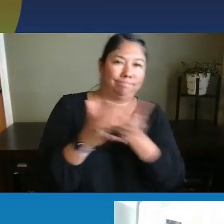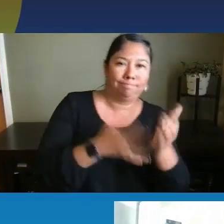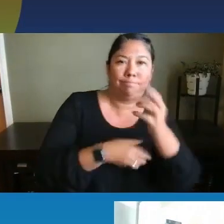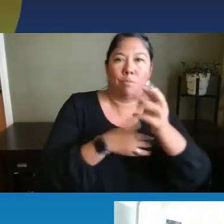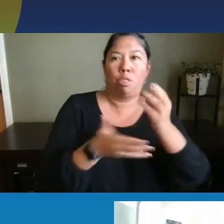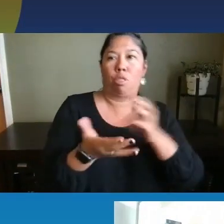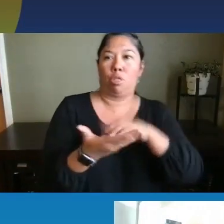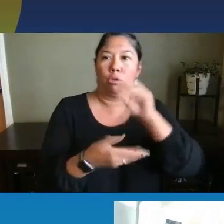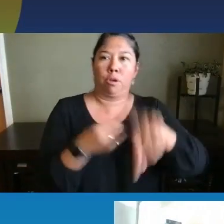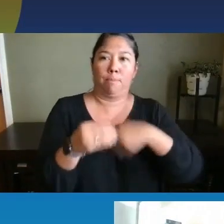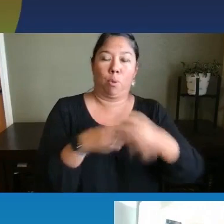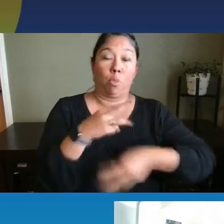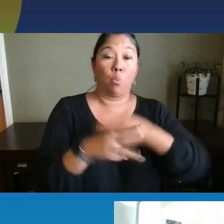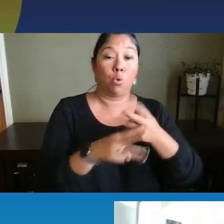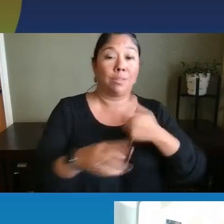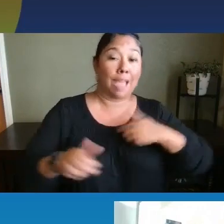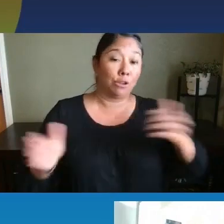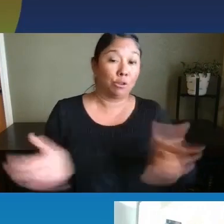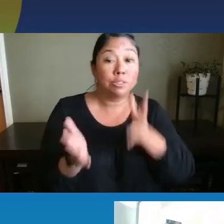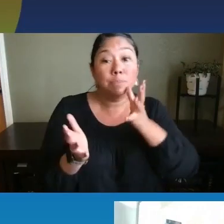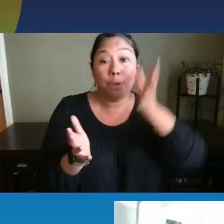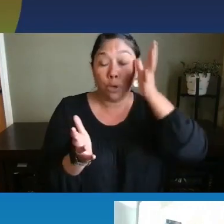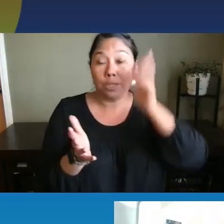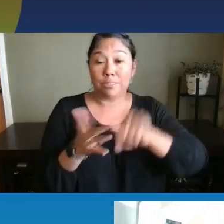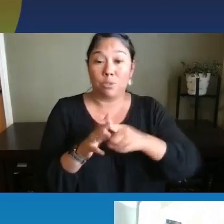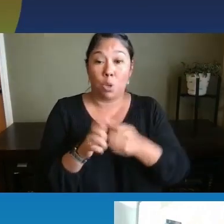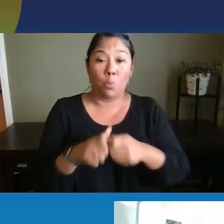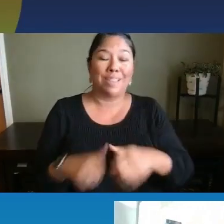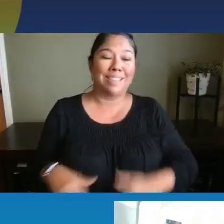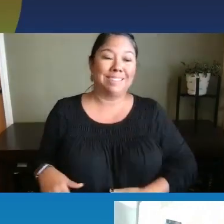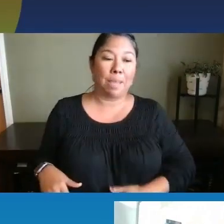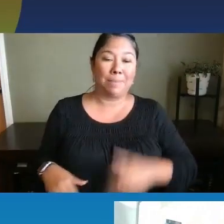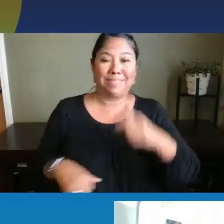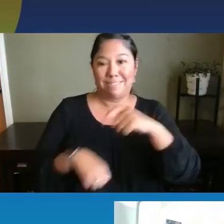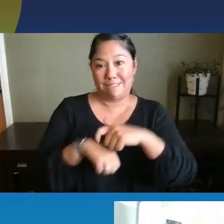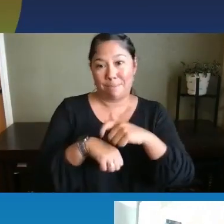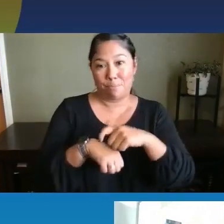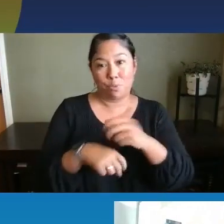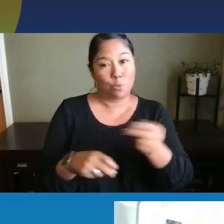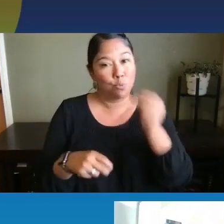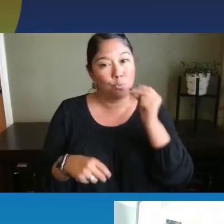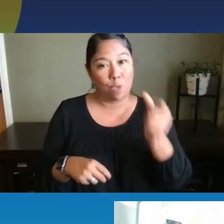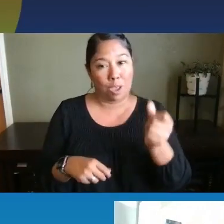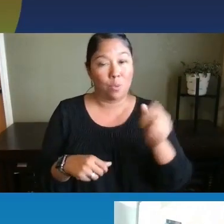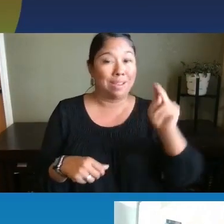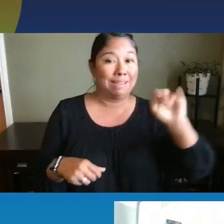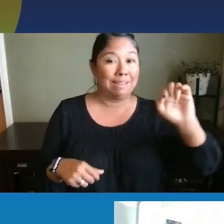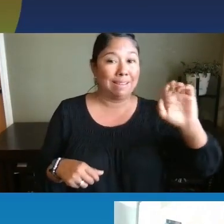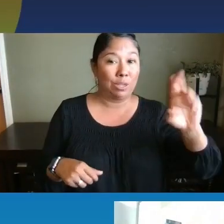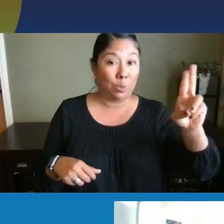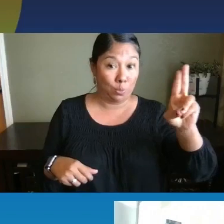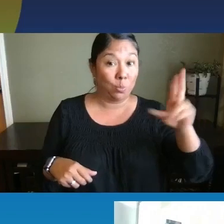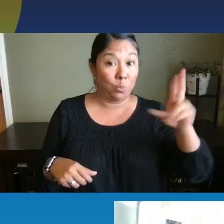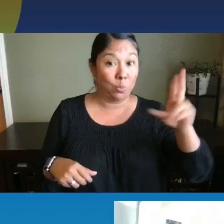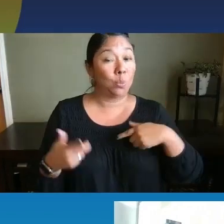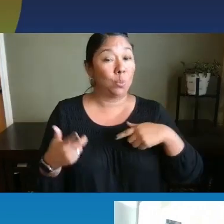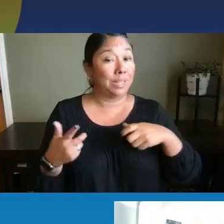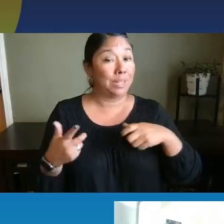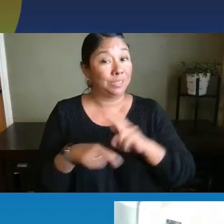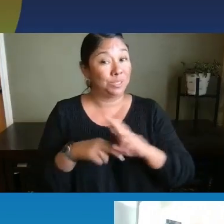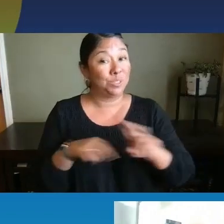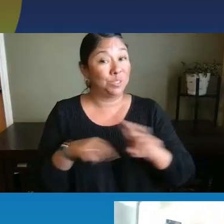um, encourage parents to start with tummy time right away, even do tummy time in the NICU for our preterm babies, um,